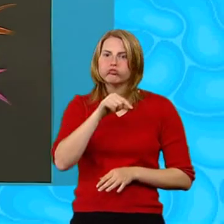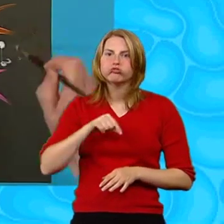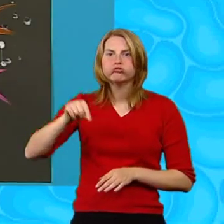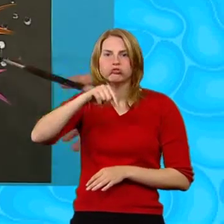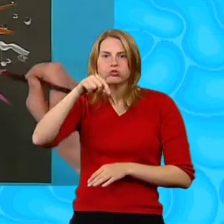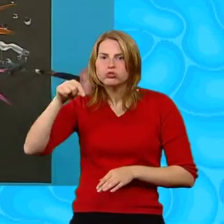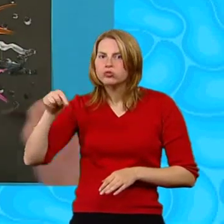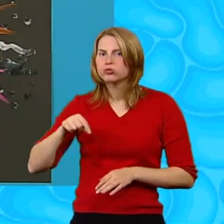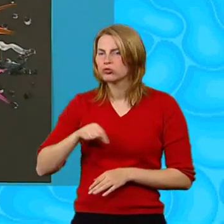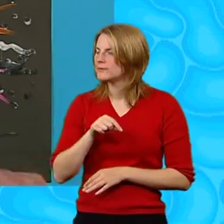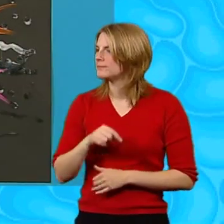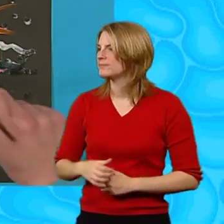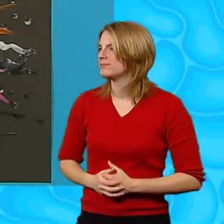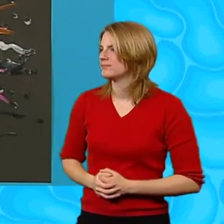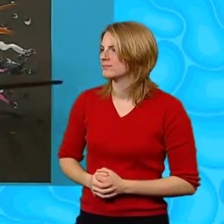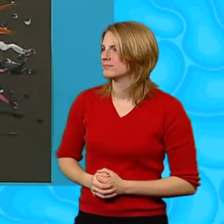over your picture